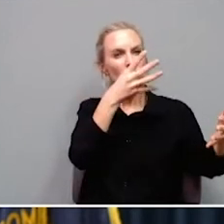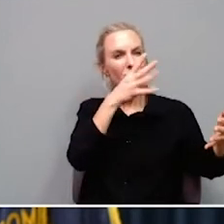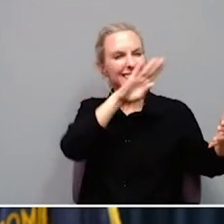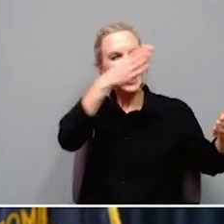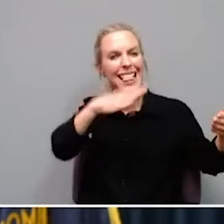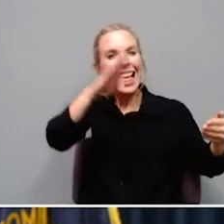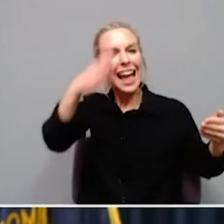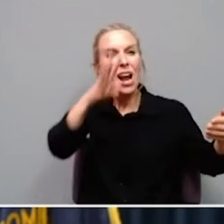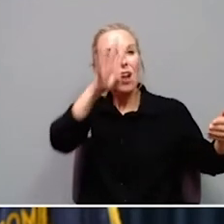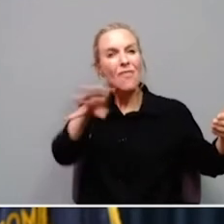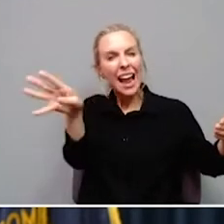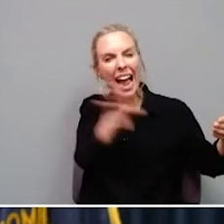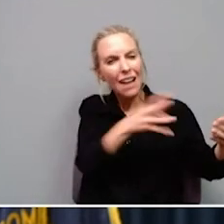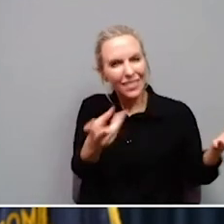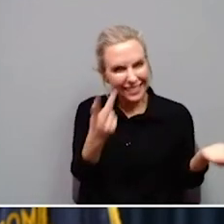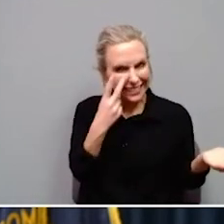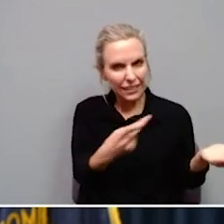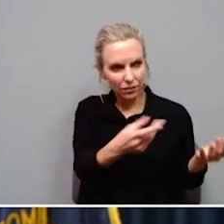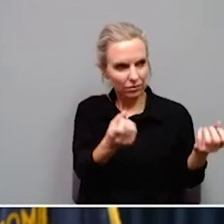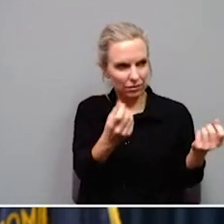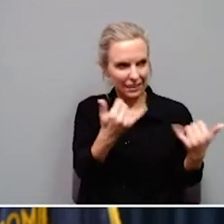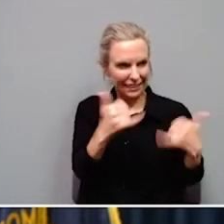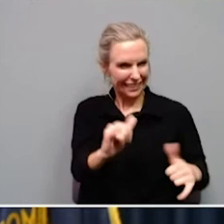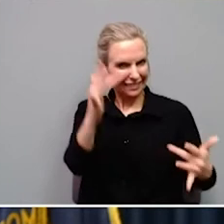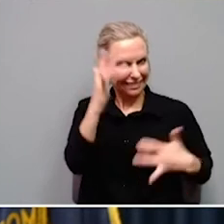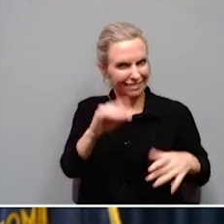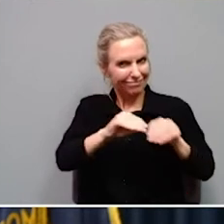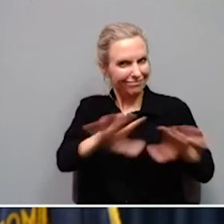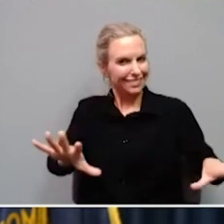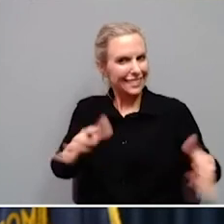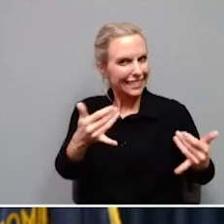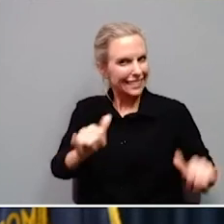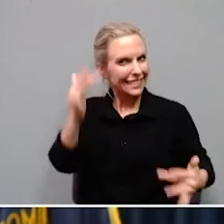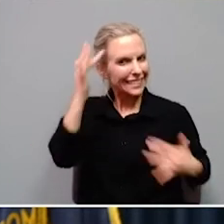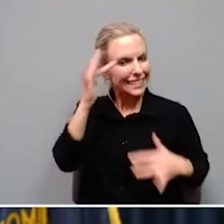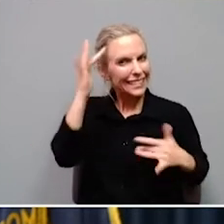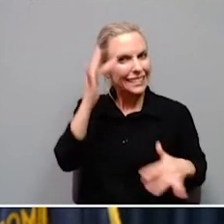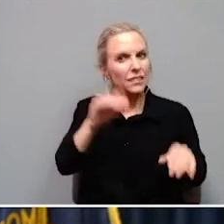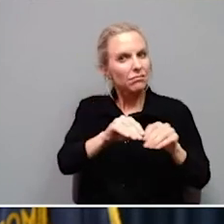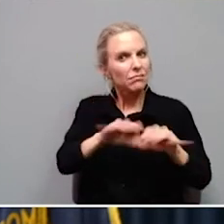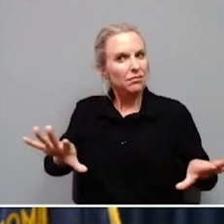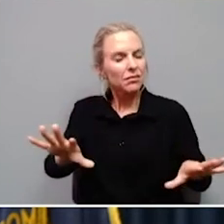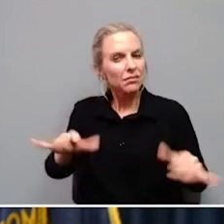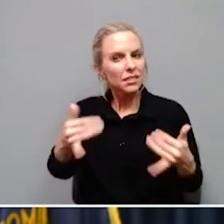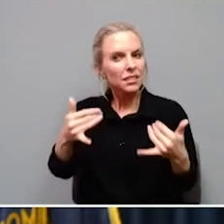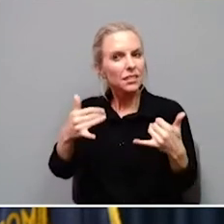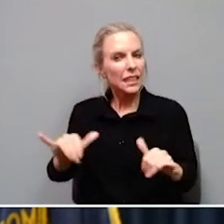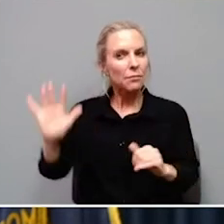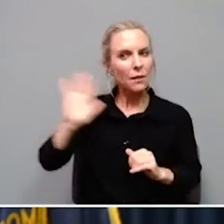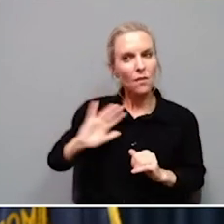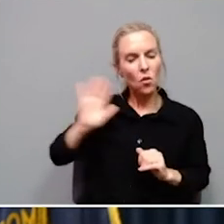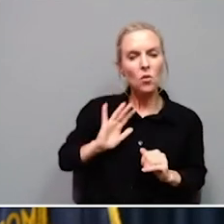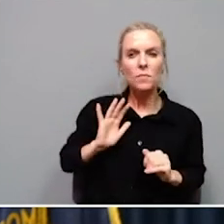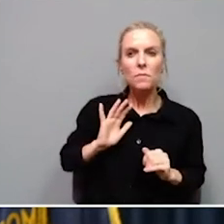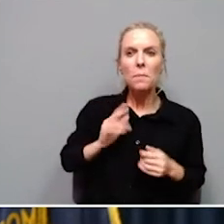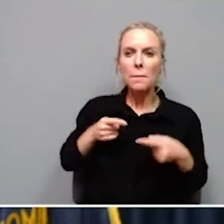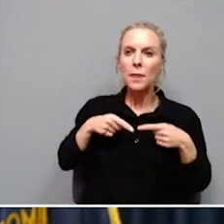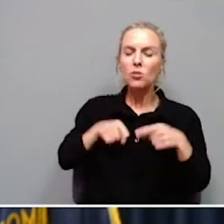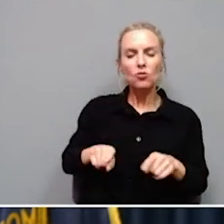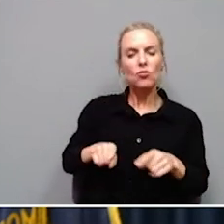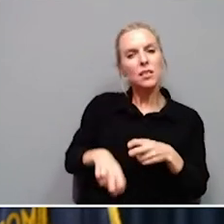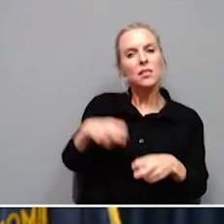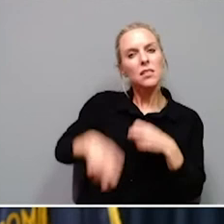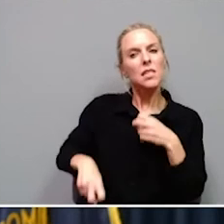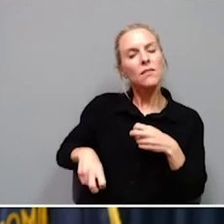there is still almost as much virus out there right now as there was during some of the difficult parts of our previous